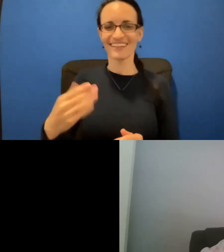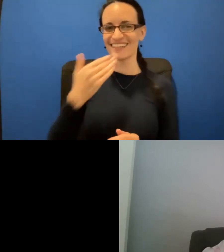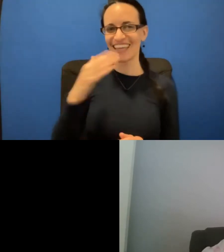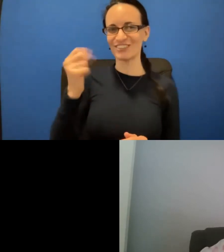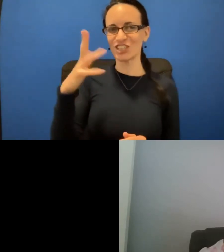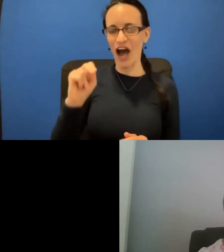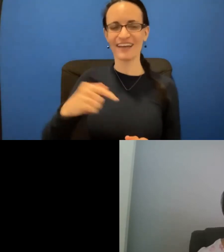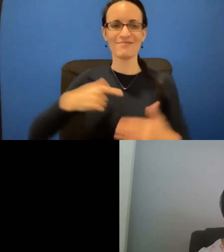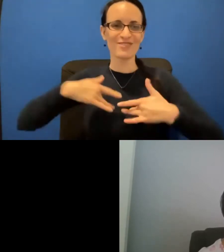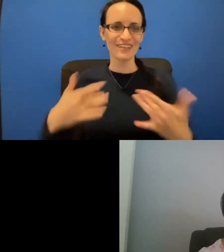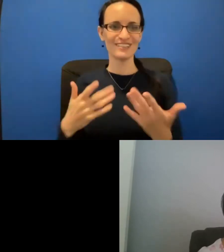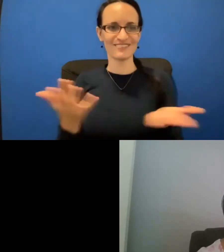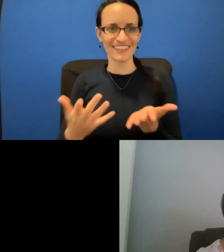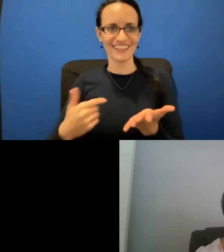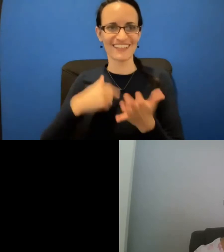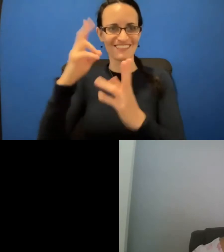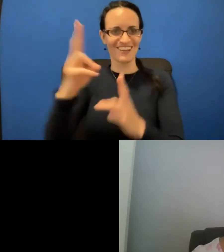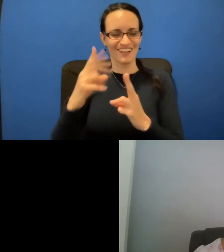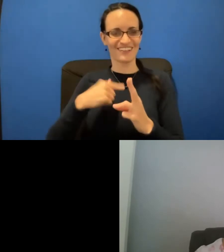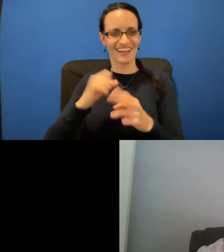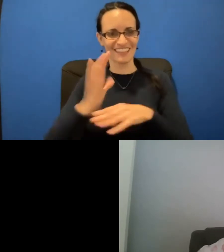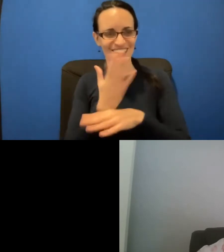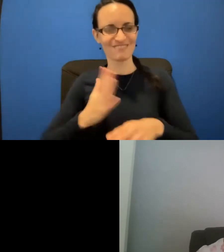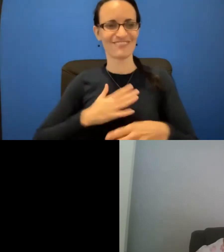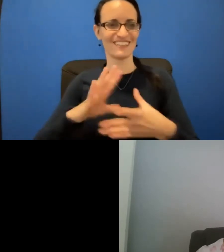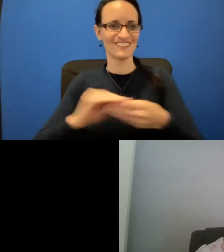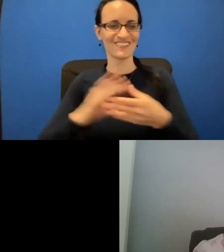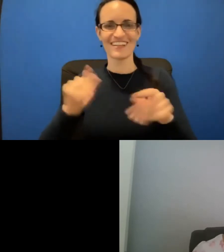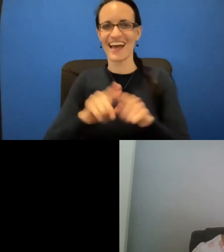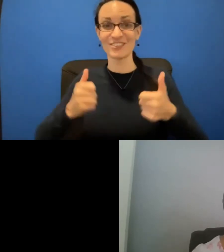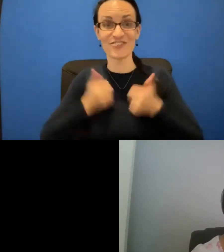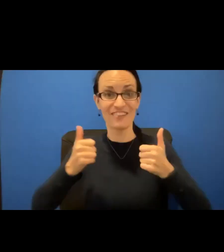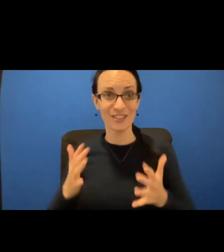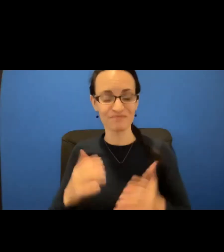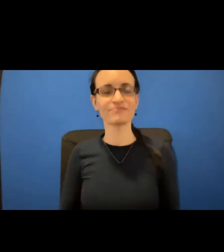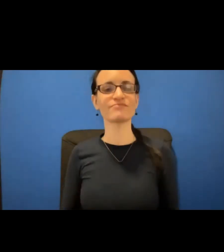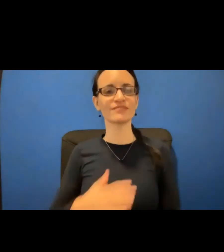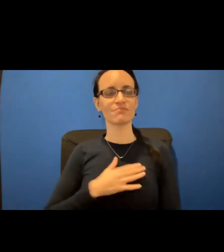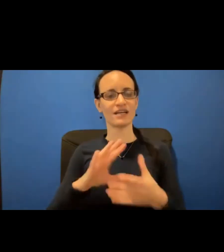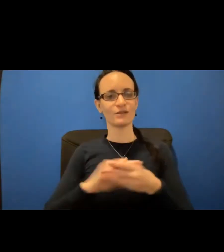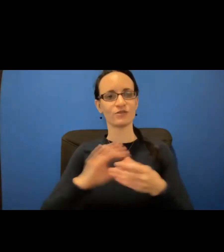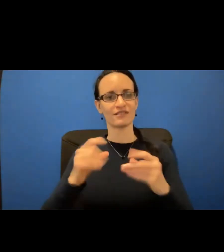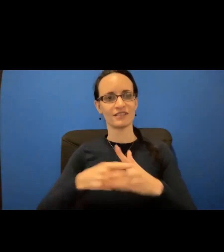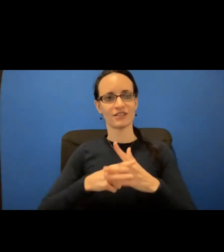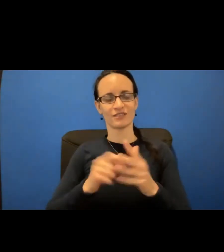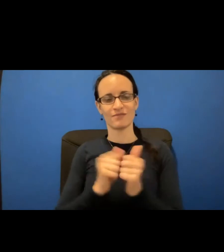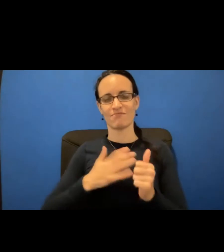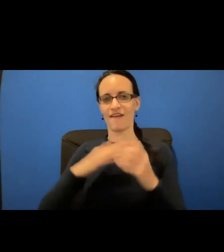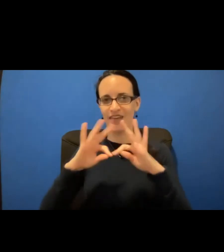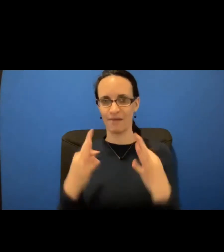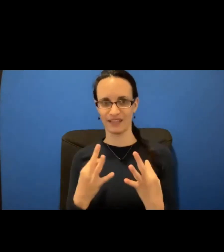delighted to be here. And I'm honored that I can share my story as a survivor. So my story begins with my family.